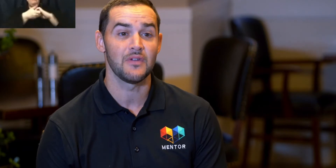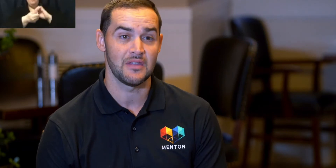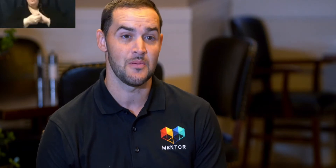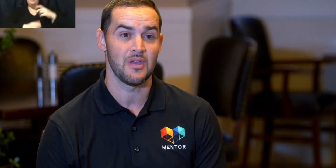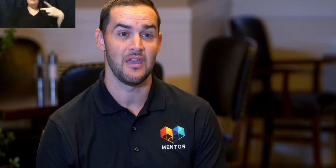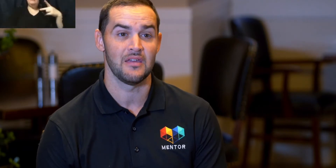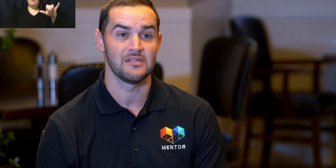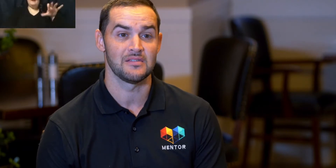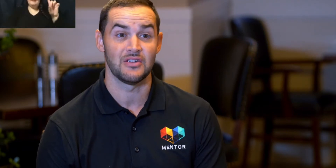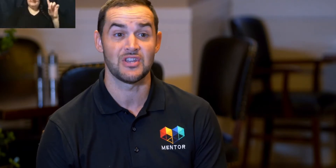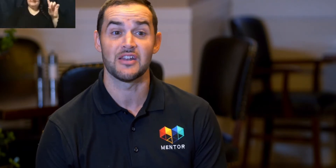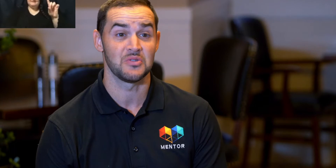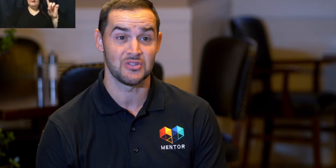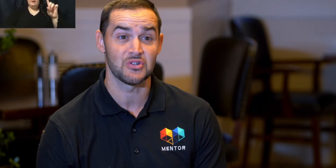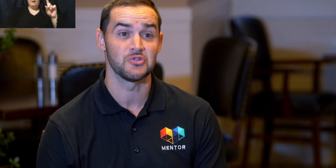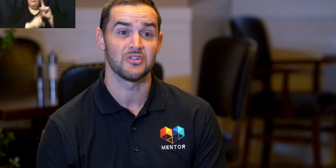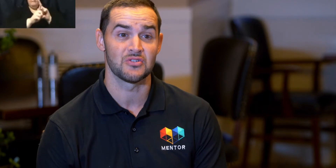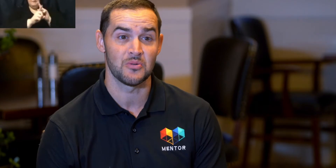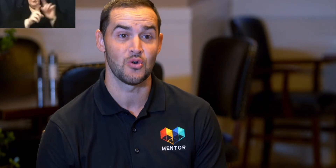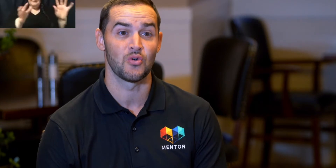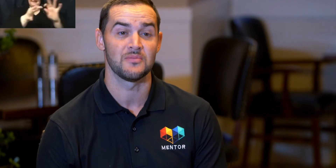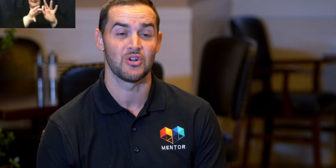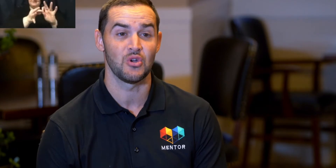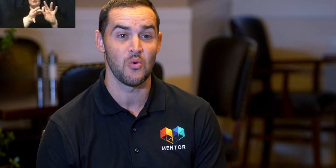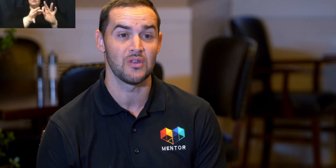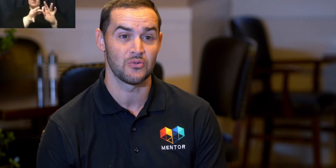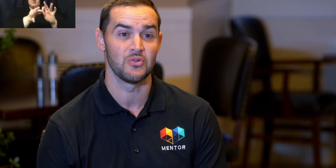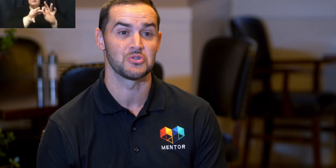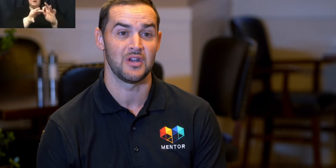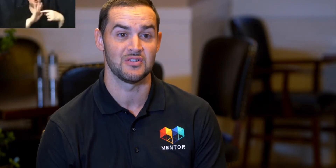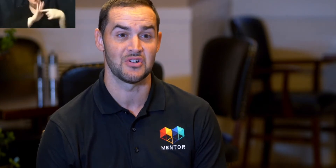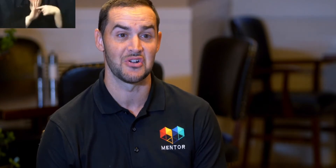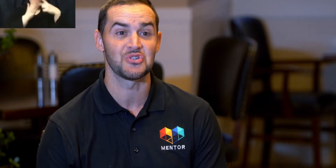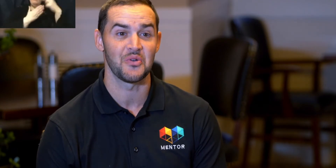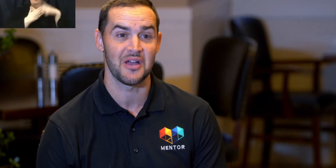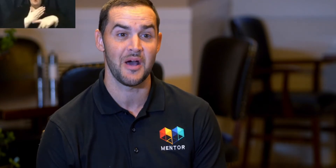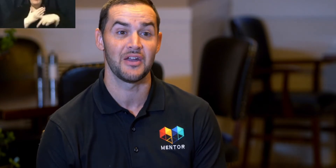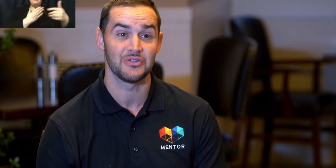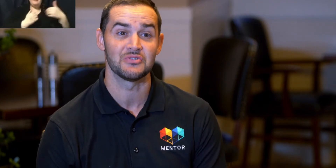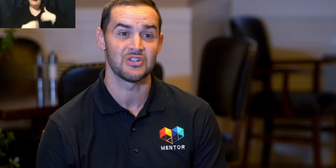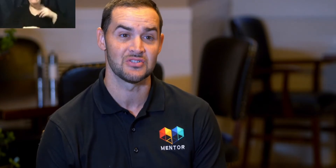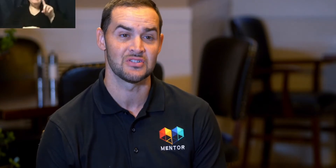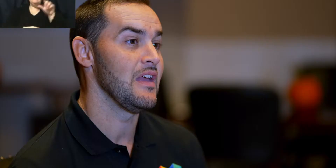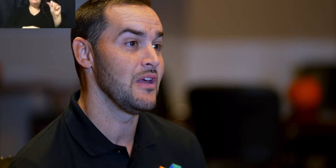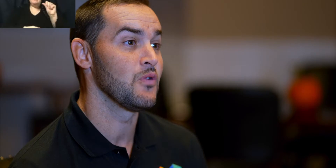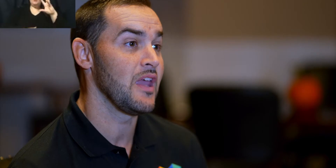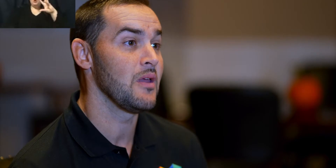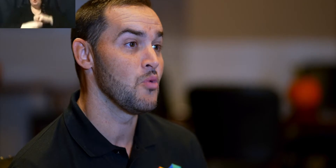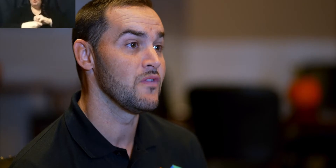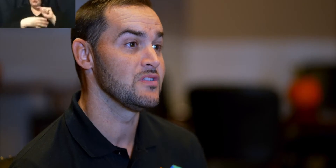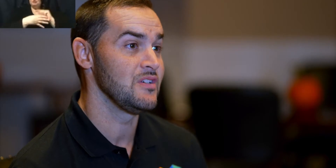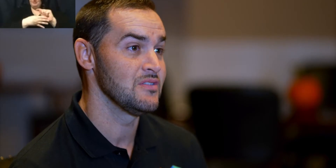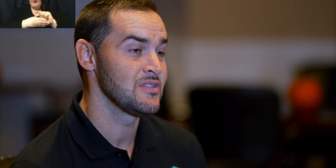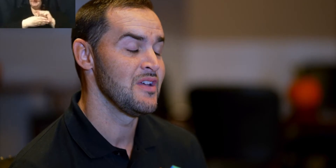elevate them and their status within the search results. So the programs that are going through those trainings are showing up higher in the results and therefore